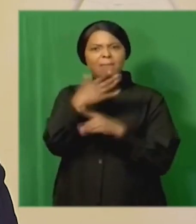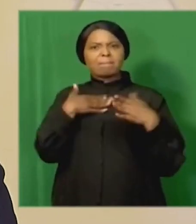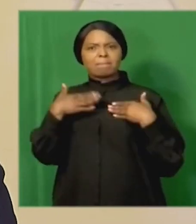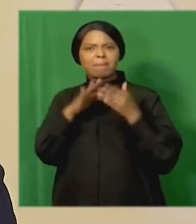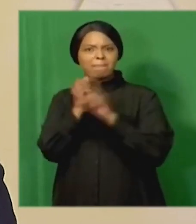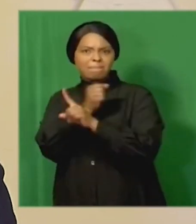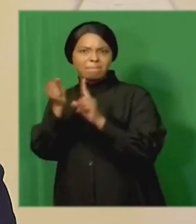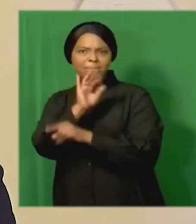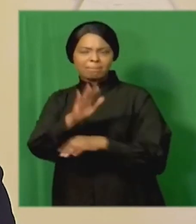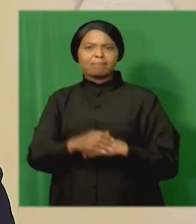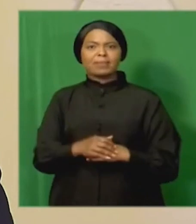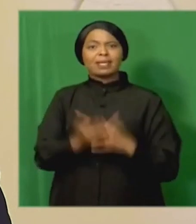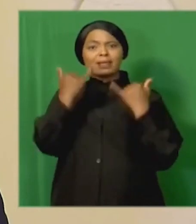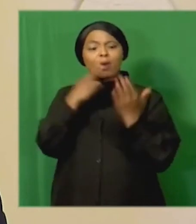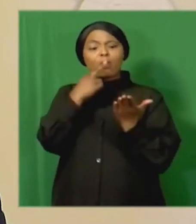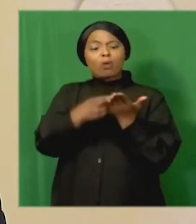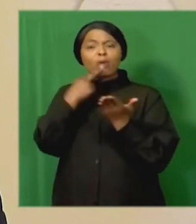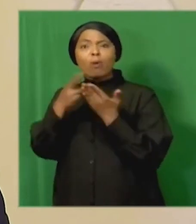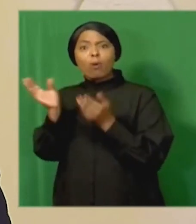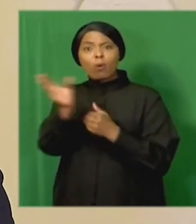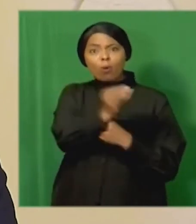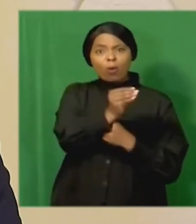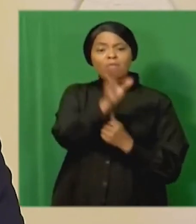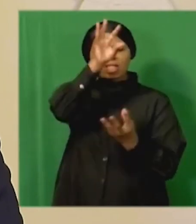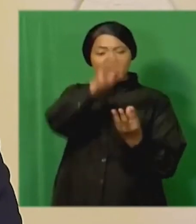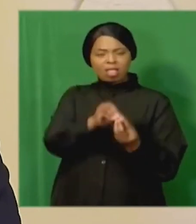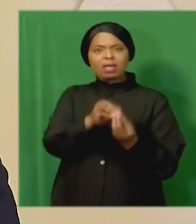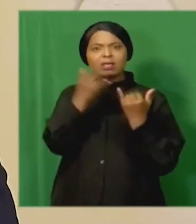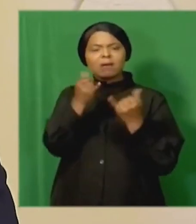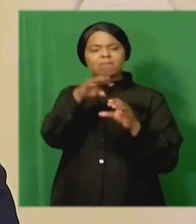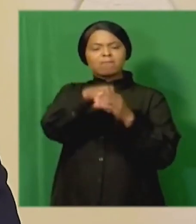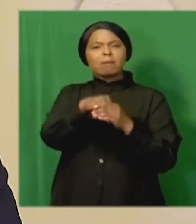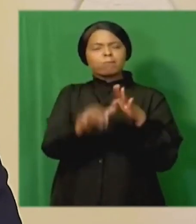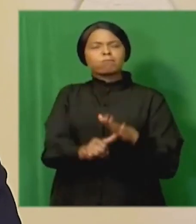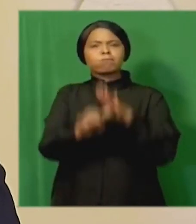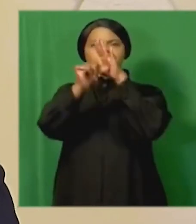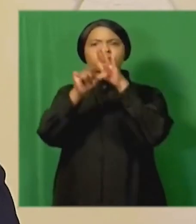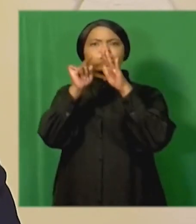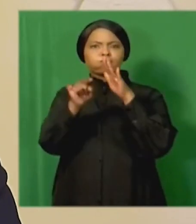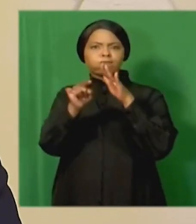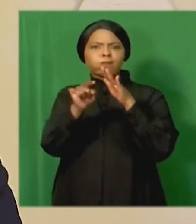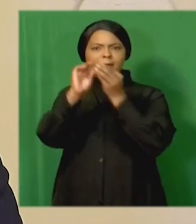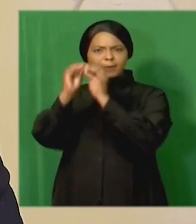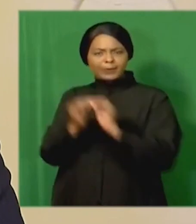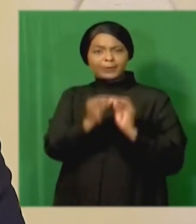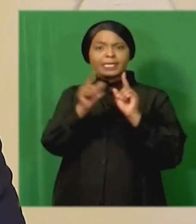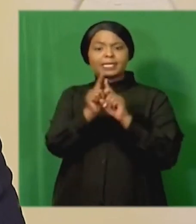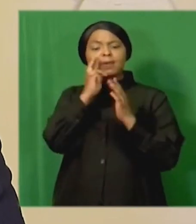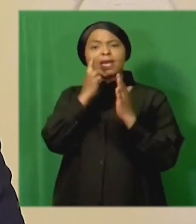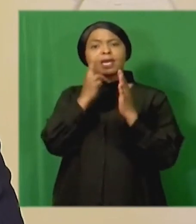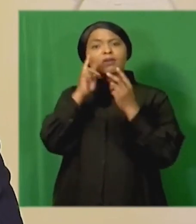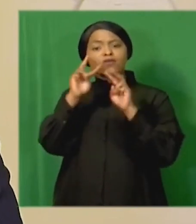appropriate that these recommendations form part of a fundamental redesign and review of